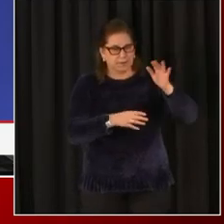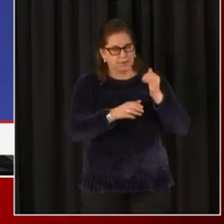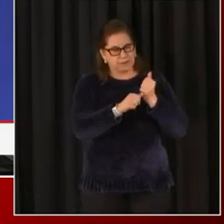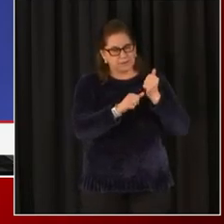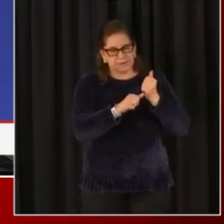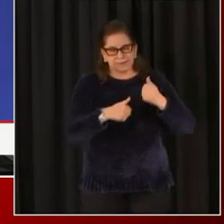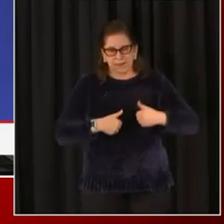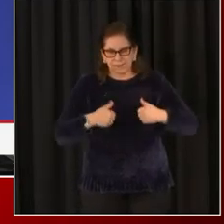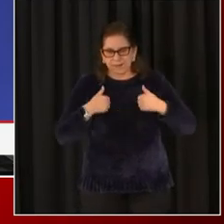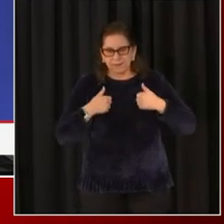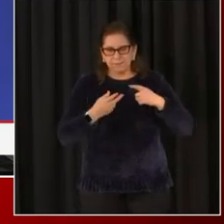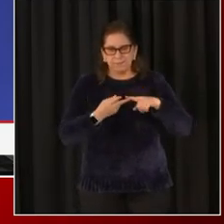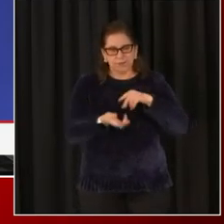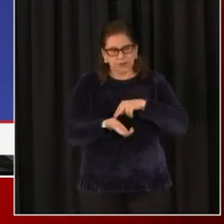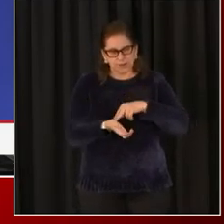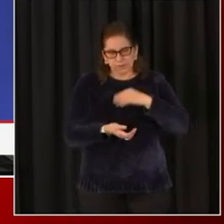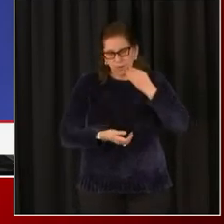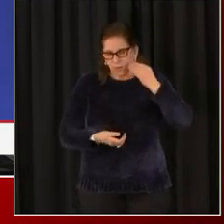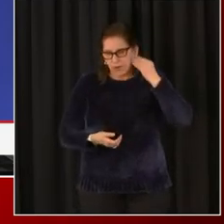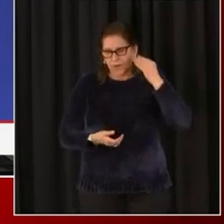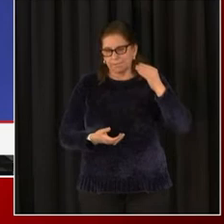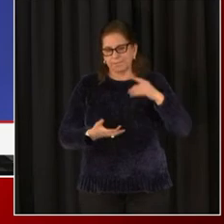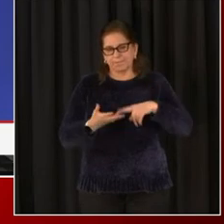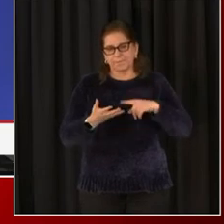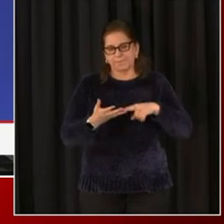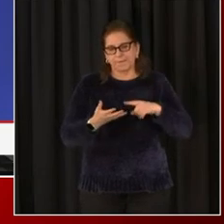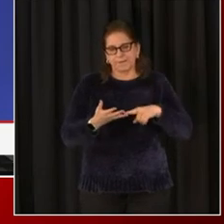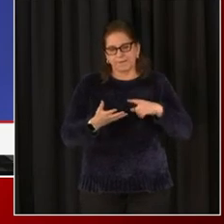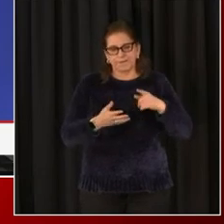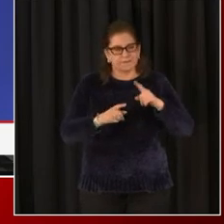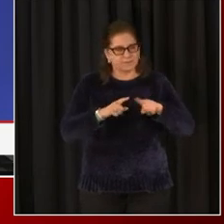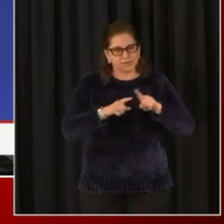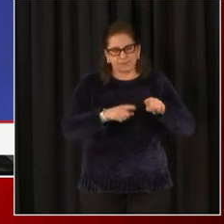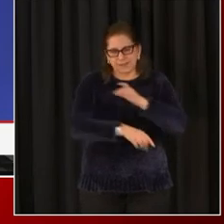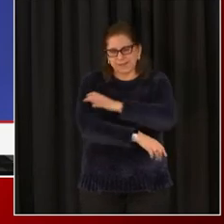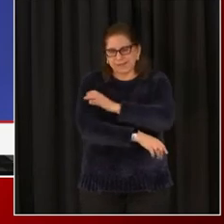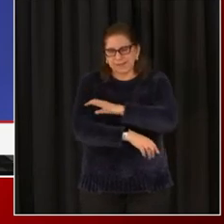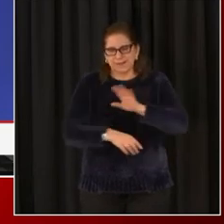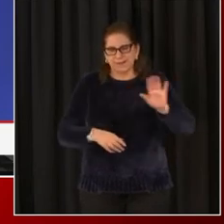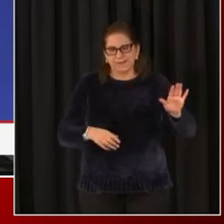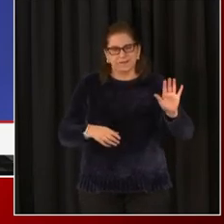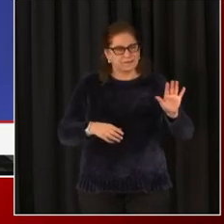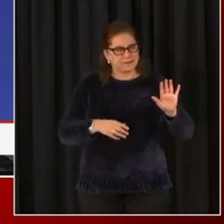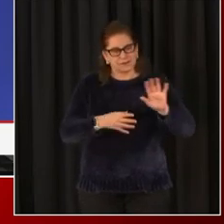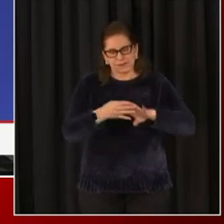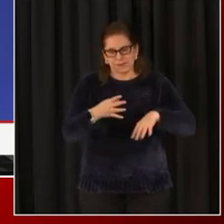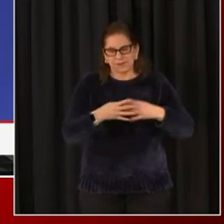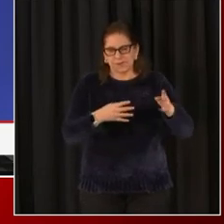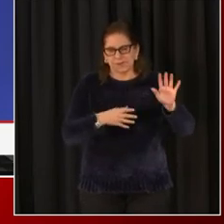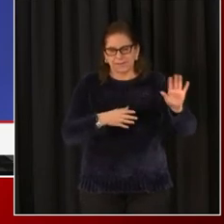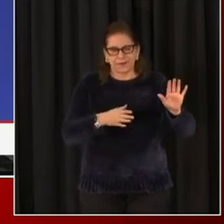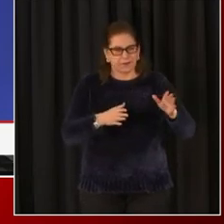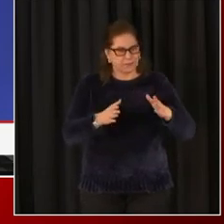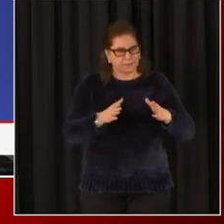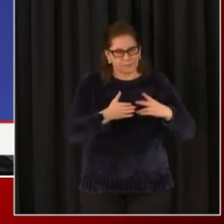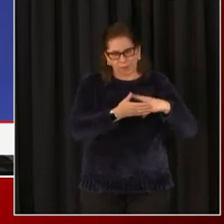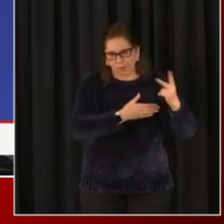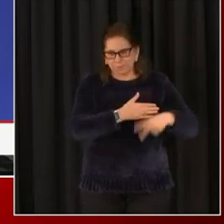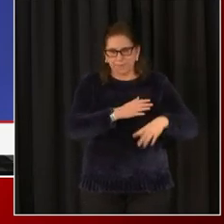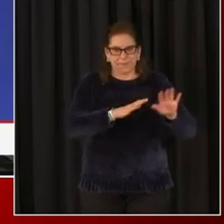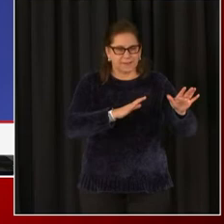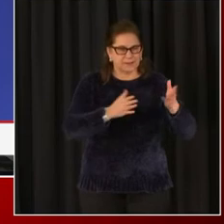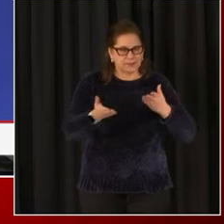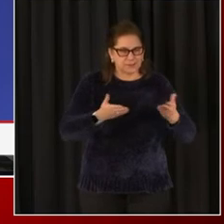residences. Uh, so any cancellations of clinics that happen there are a function of the scheduling between that